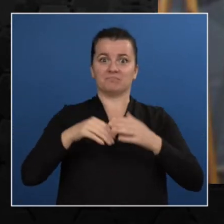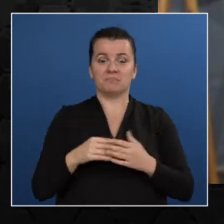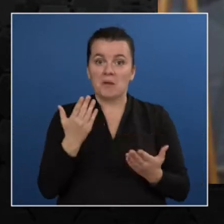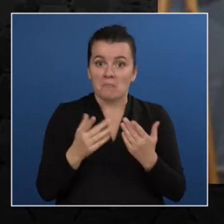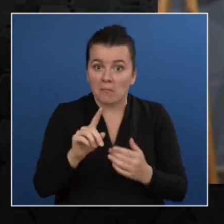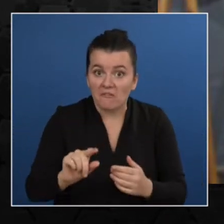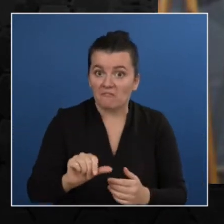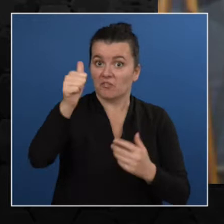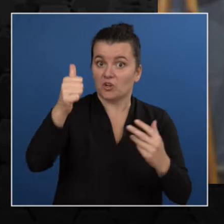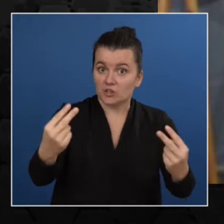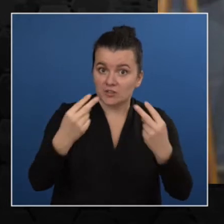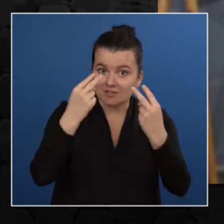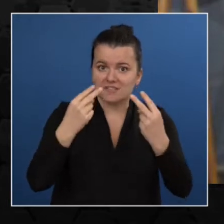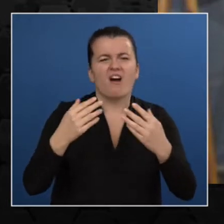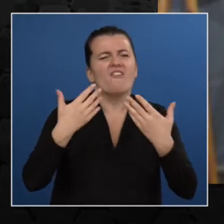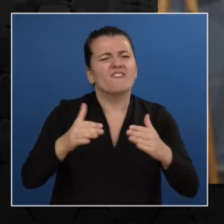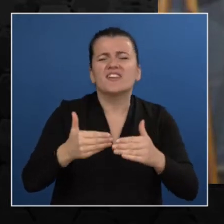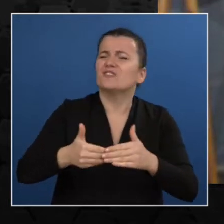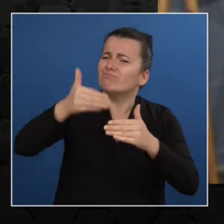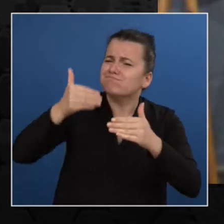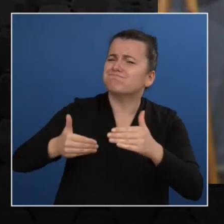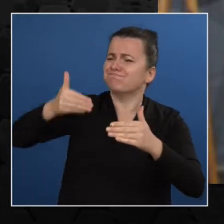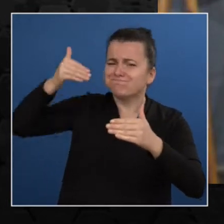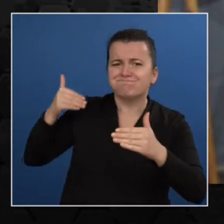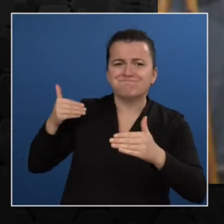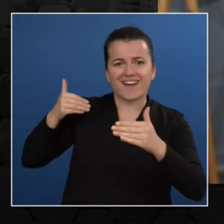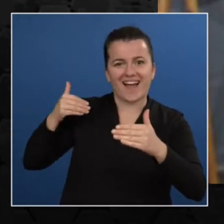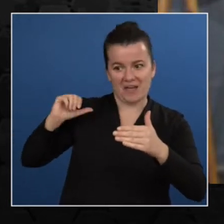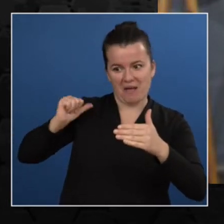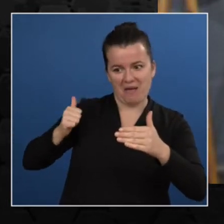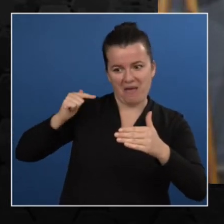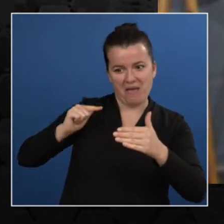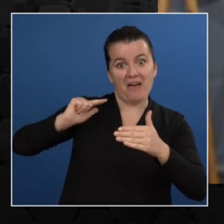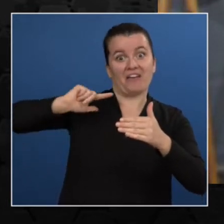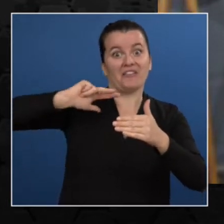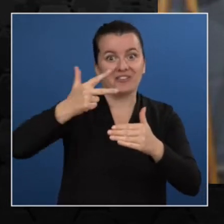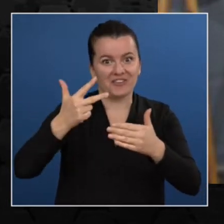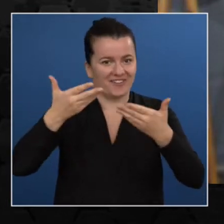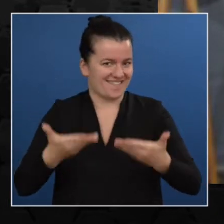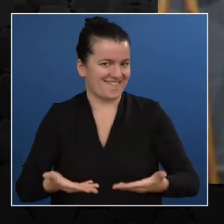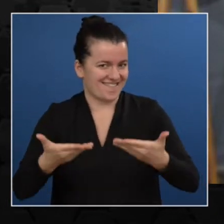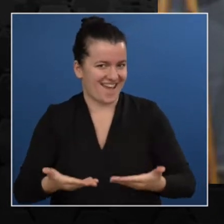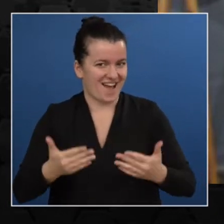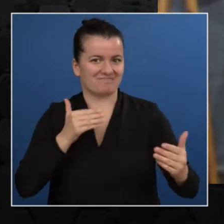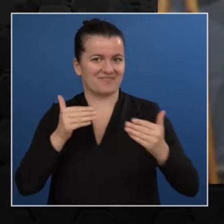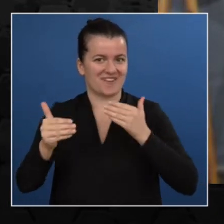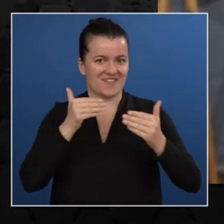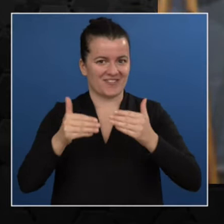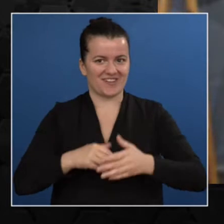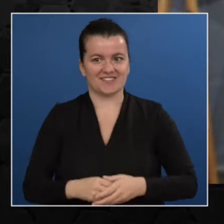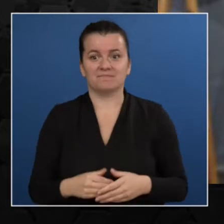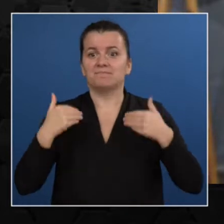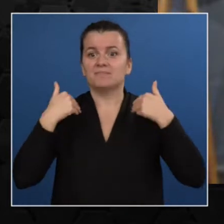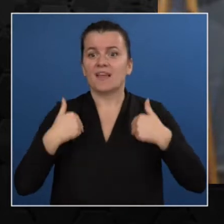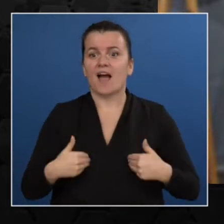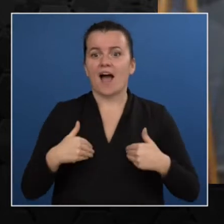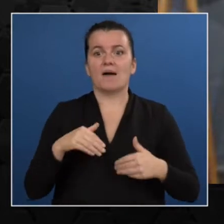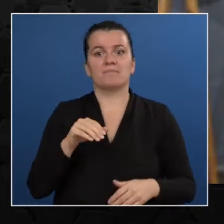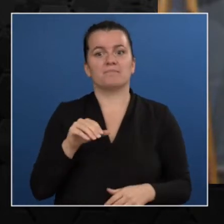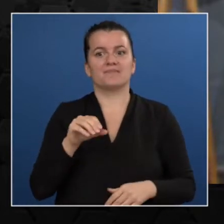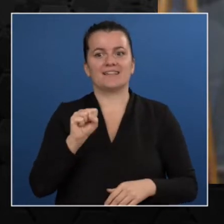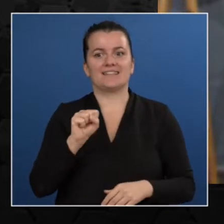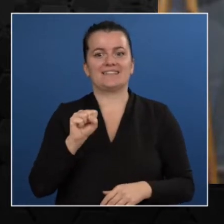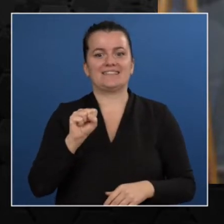edition of Global AI Student Conference. I'm your co-host Stephen Simon and welcome back everyone once again. It's going to be really